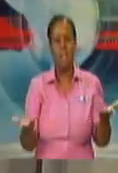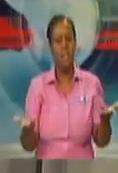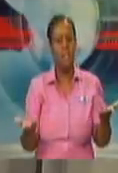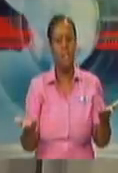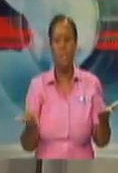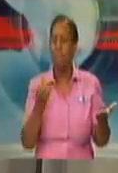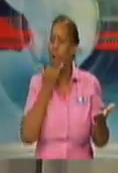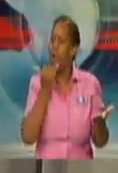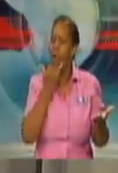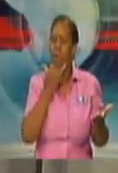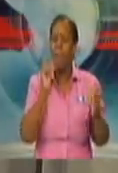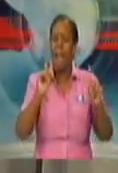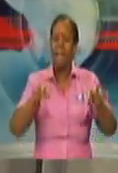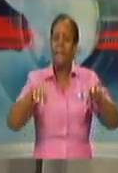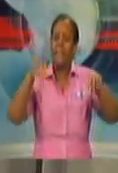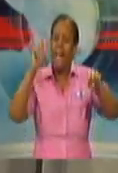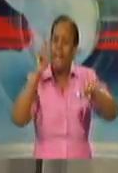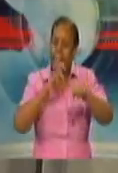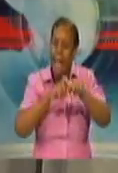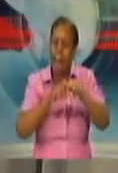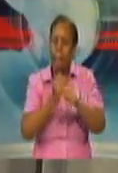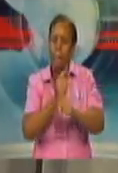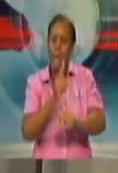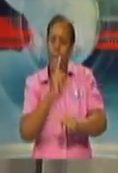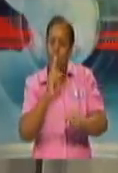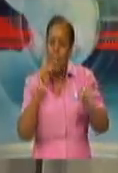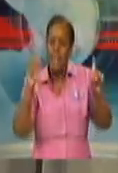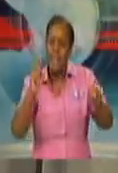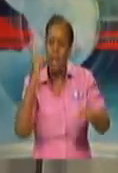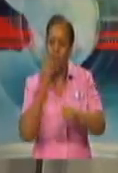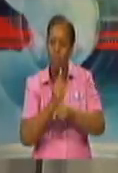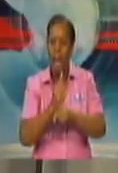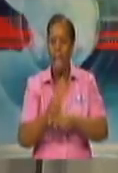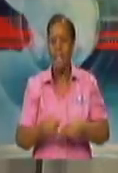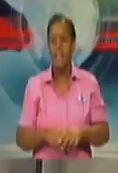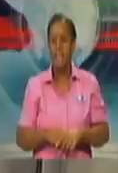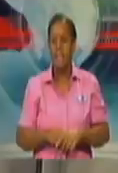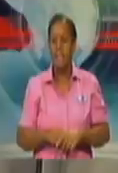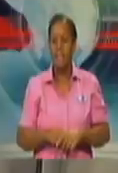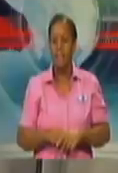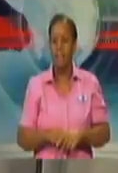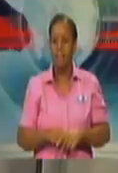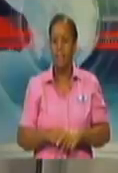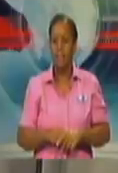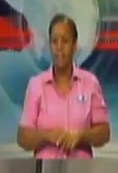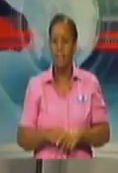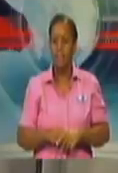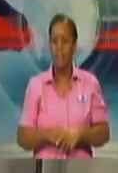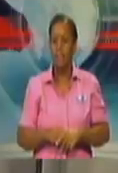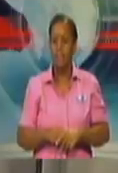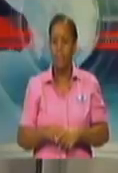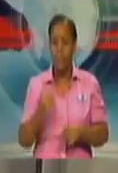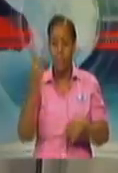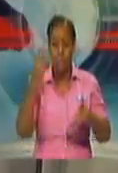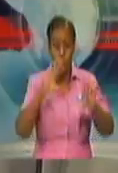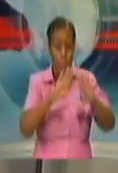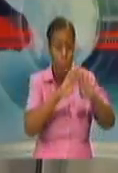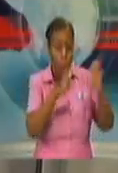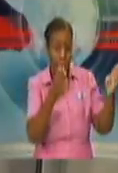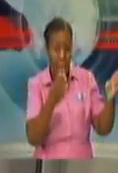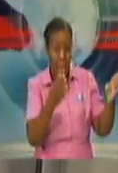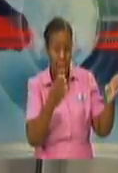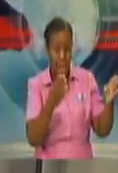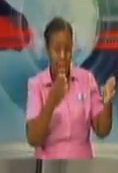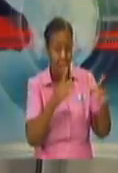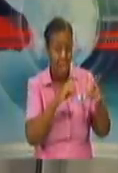to advance Phase 2 of the opening and merge it into Phase 1. Let's not lose sight of all of